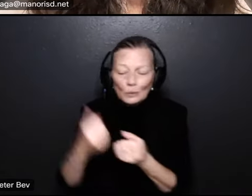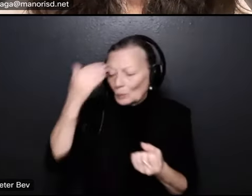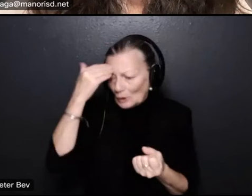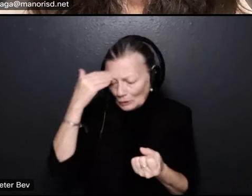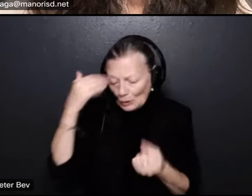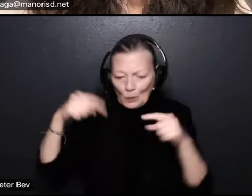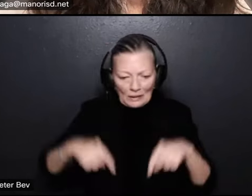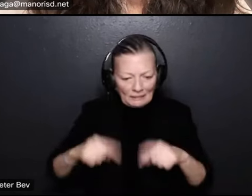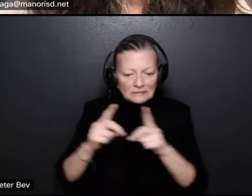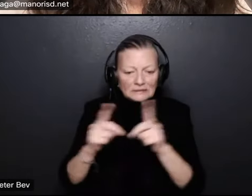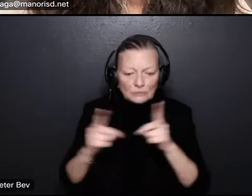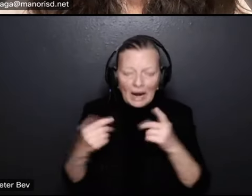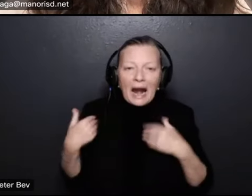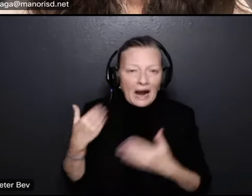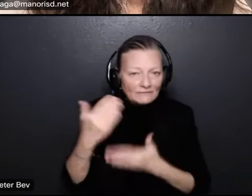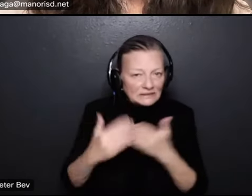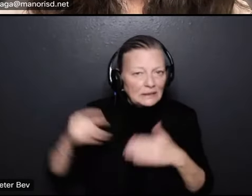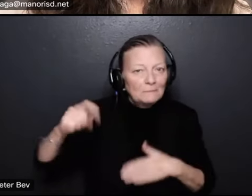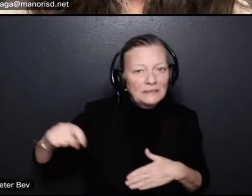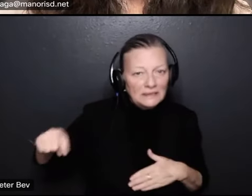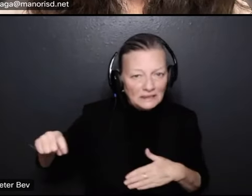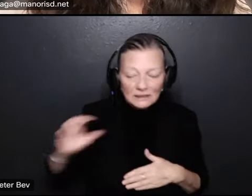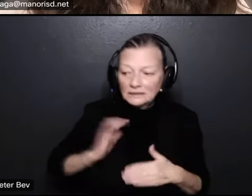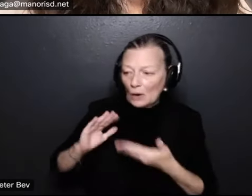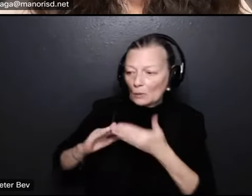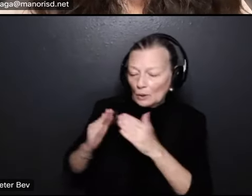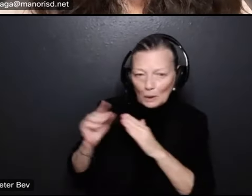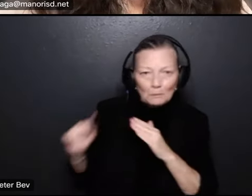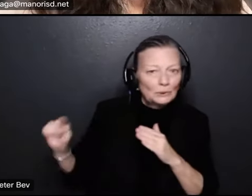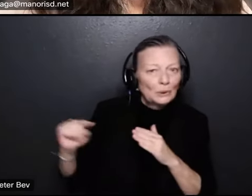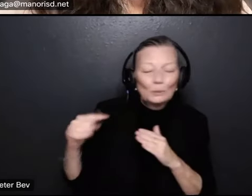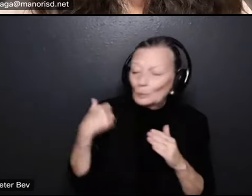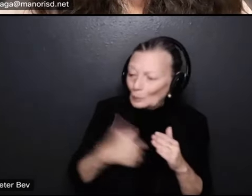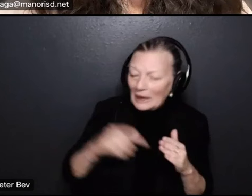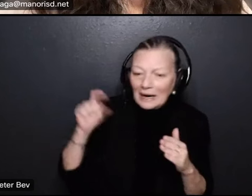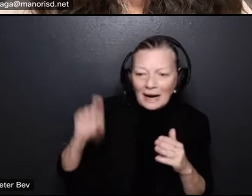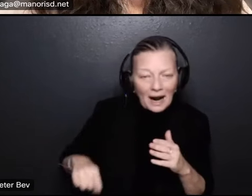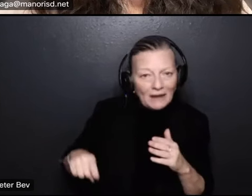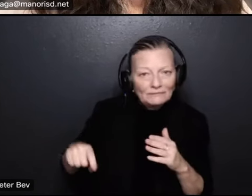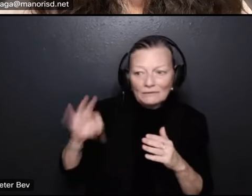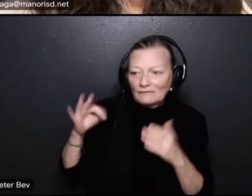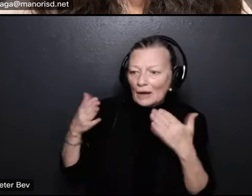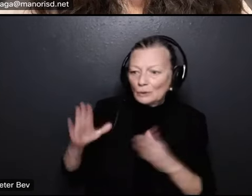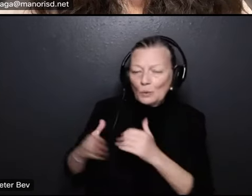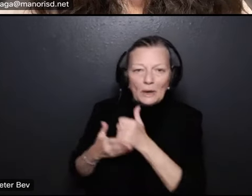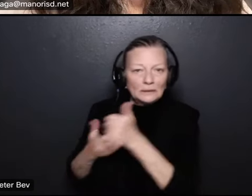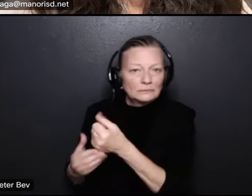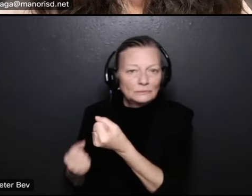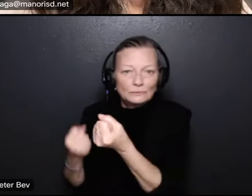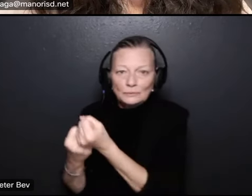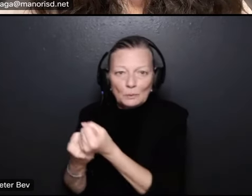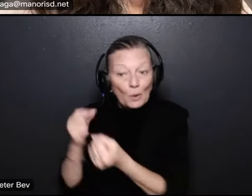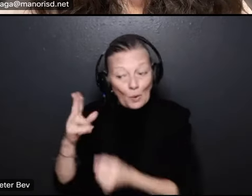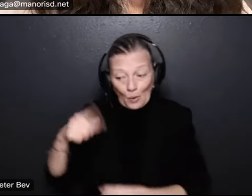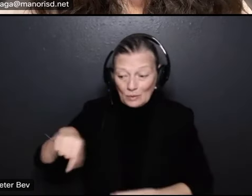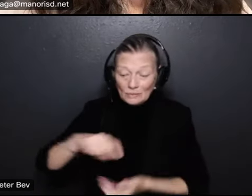district and within our community that we have just got to fill or those students are not going to be able to access the education